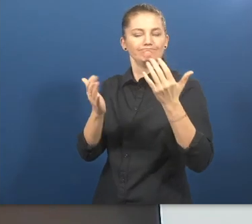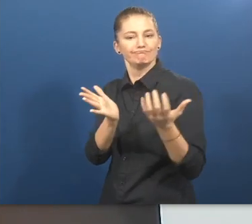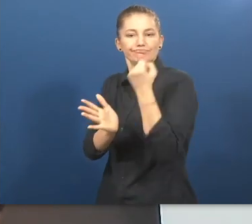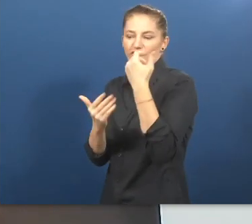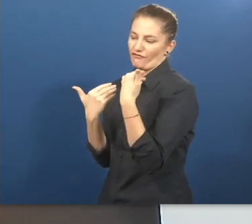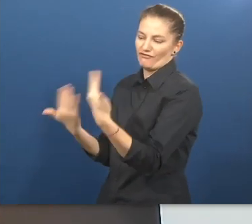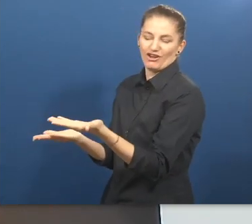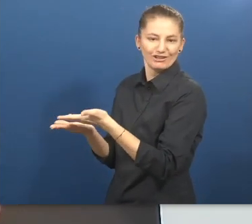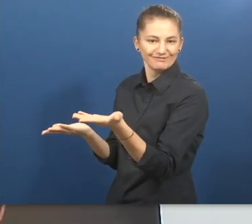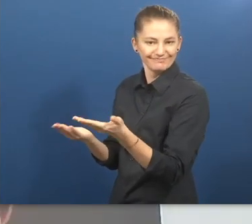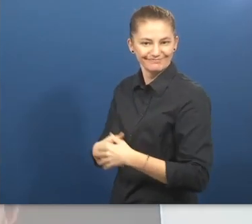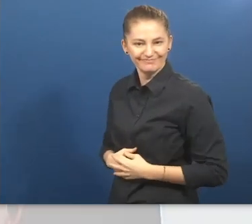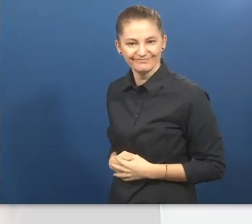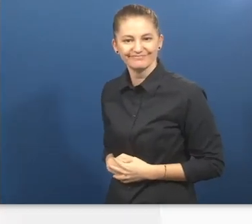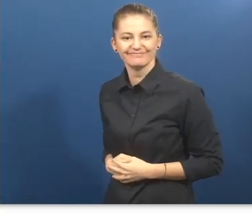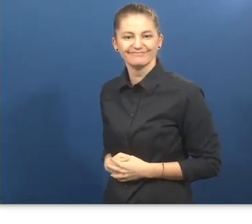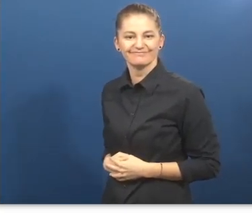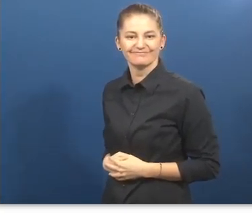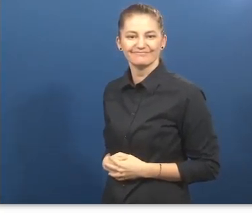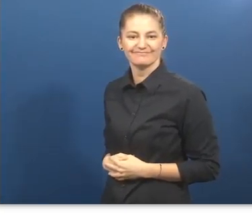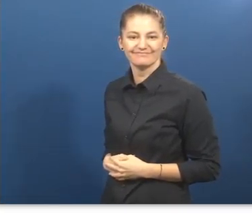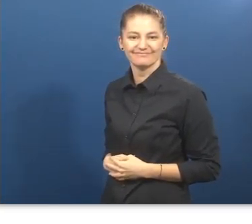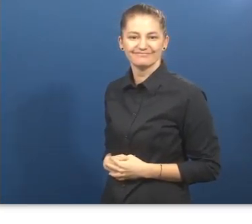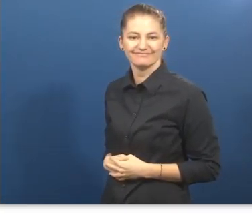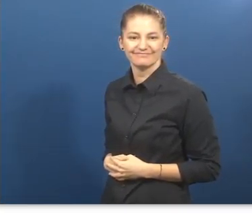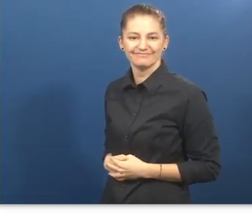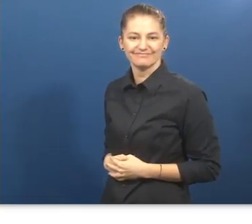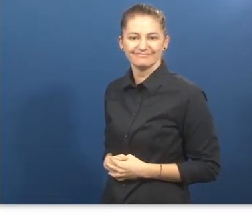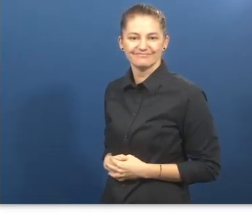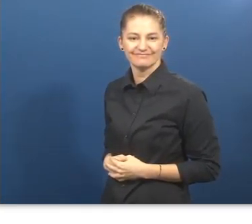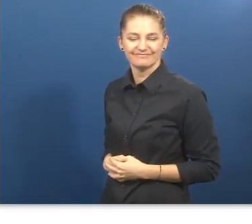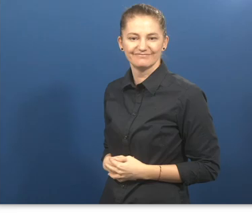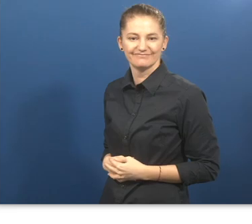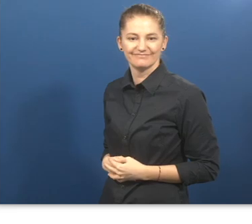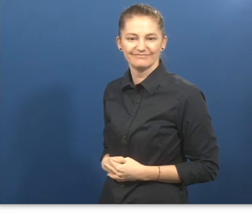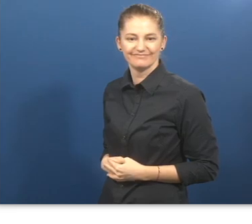people. Zero Project. A world without barriers.